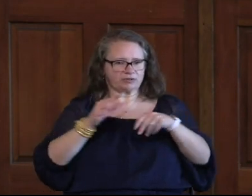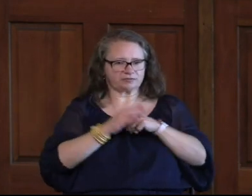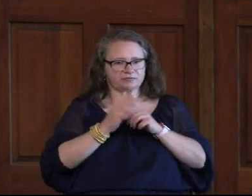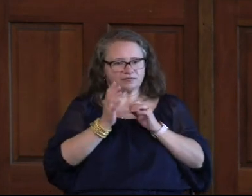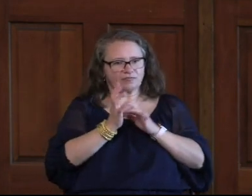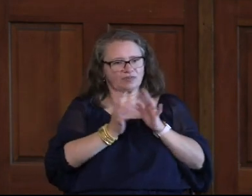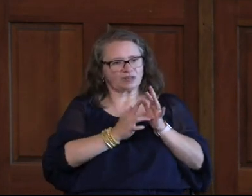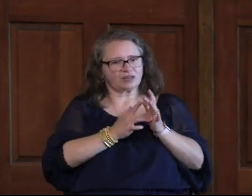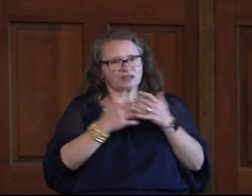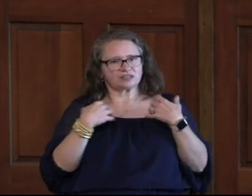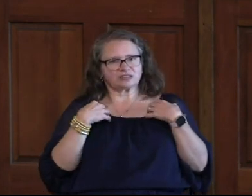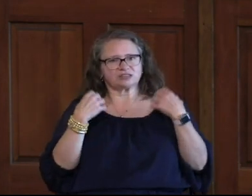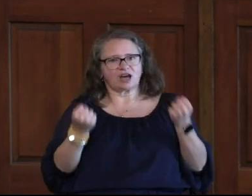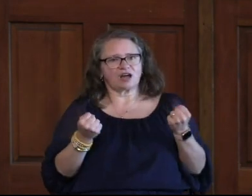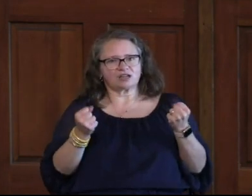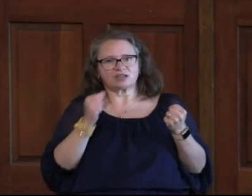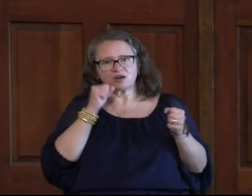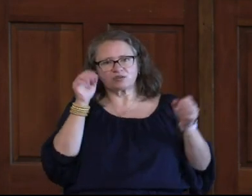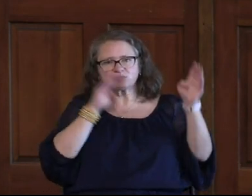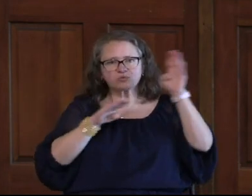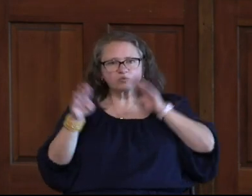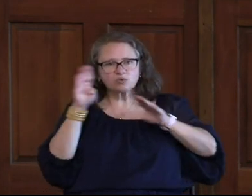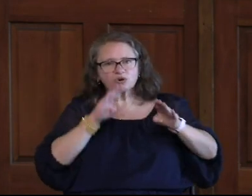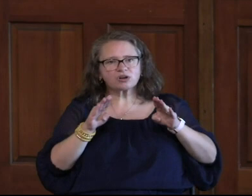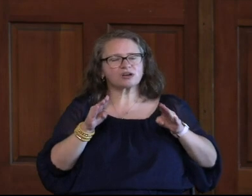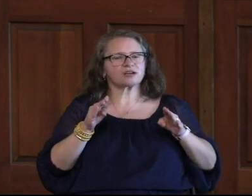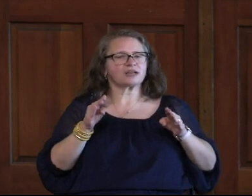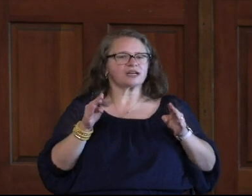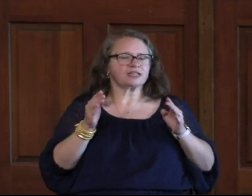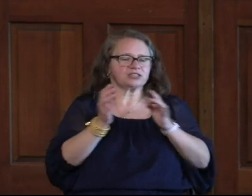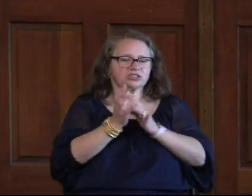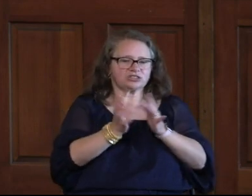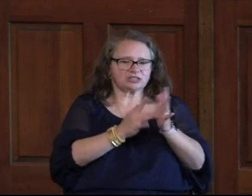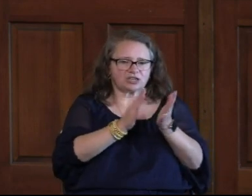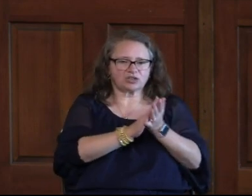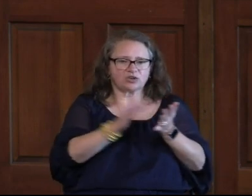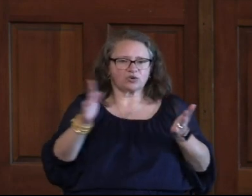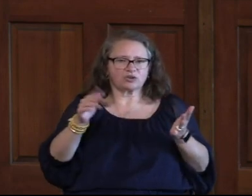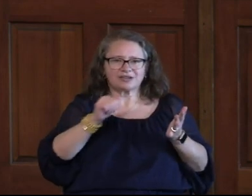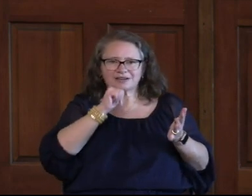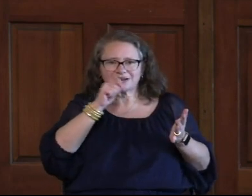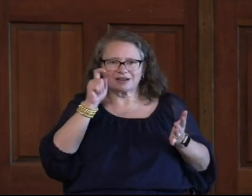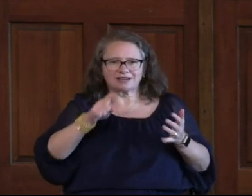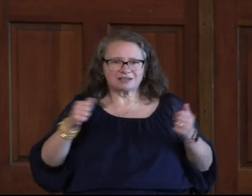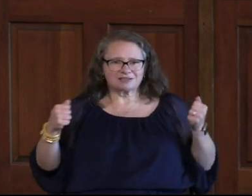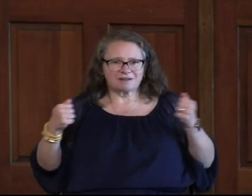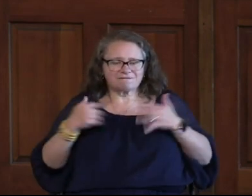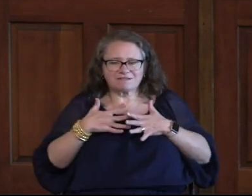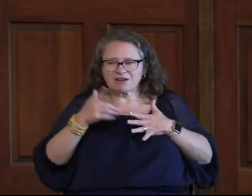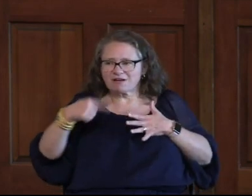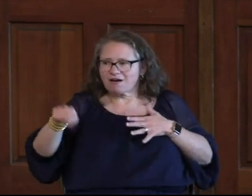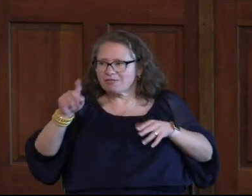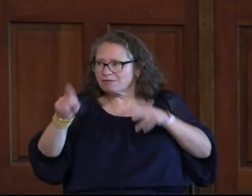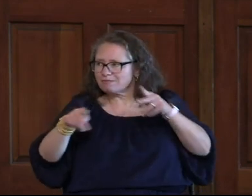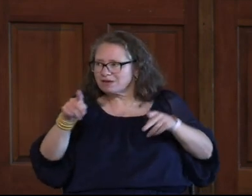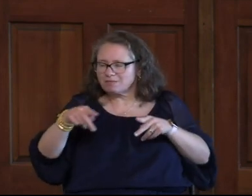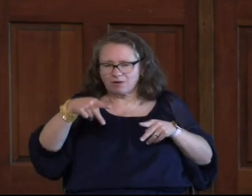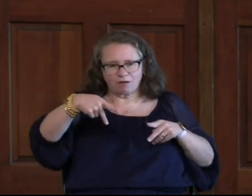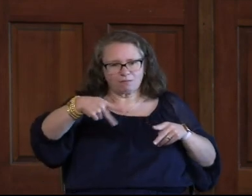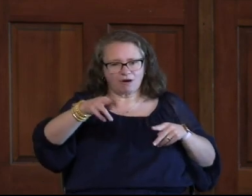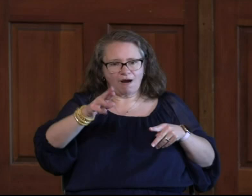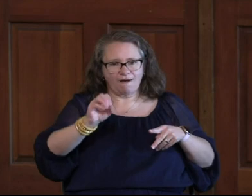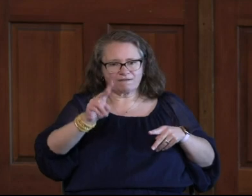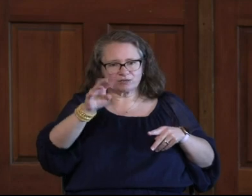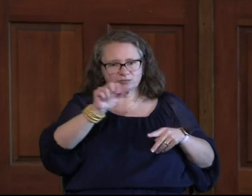Jesus Is Sovereign I Don't Have To Worry Jesus Is Glorious I Don't Have To Fear Other People Proverbs